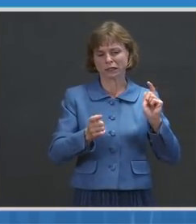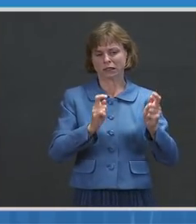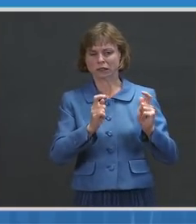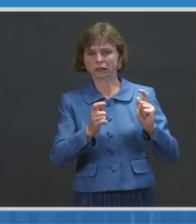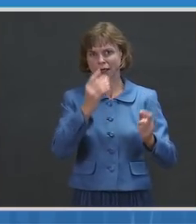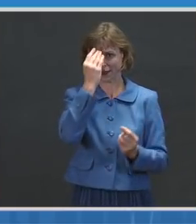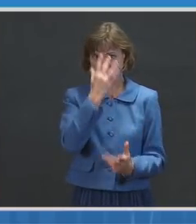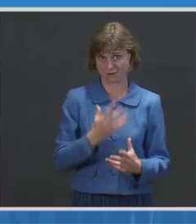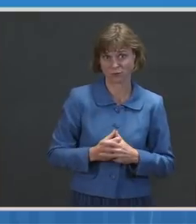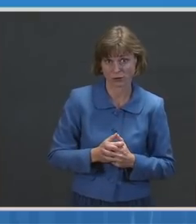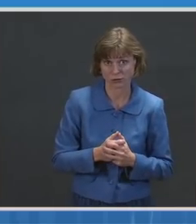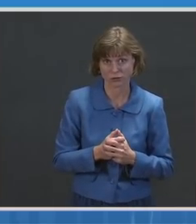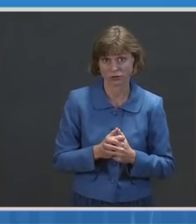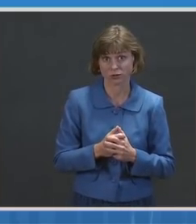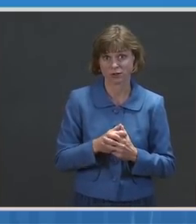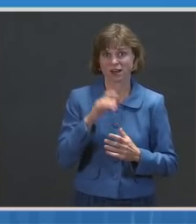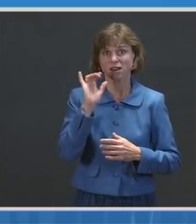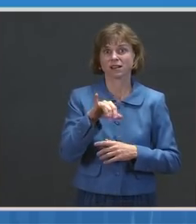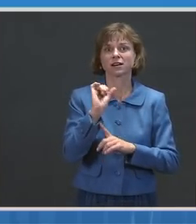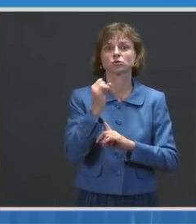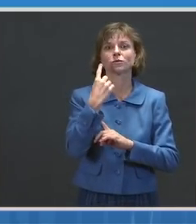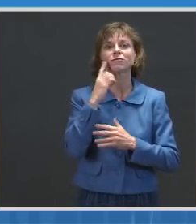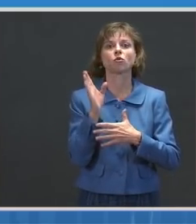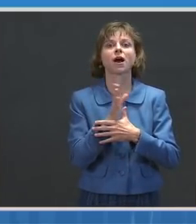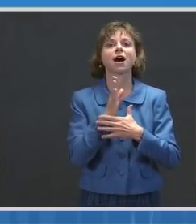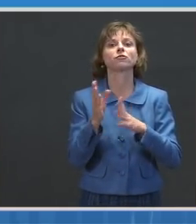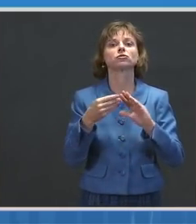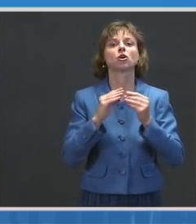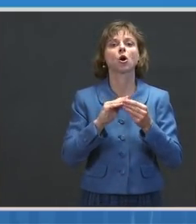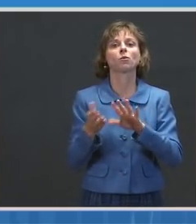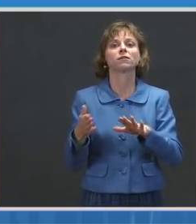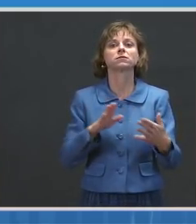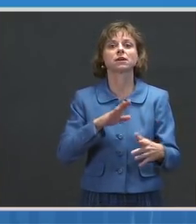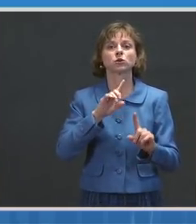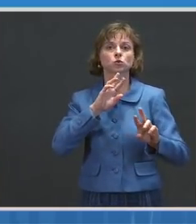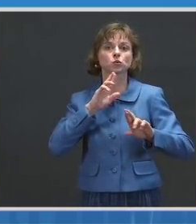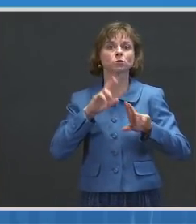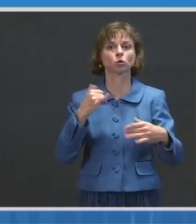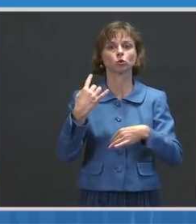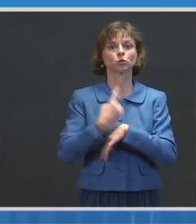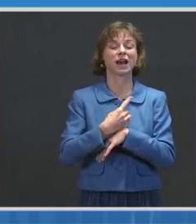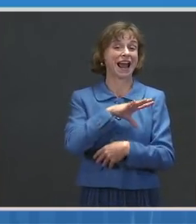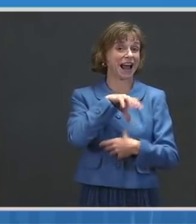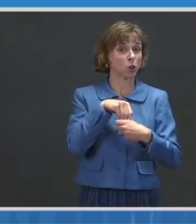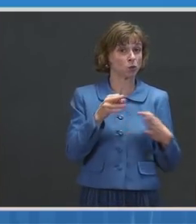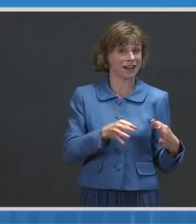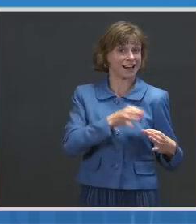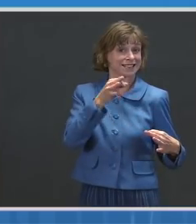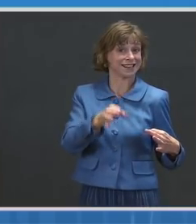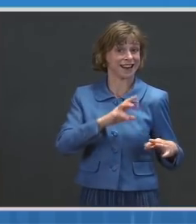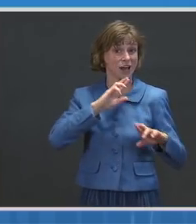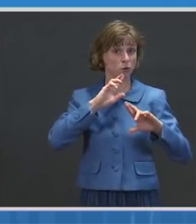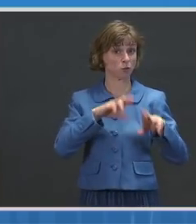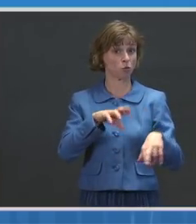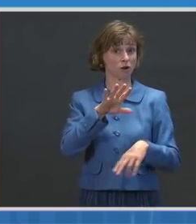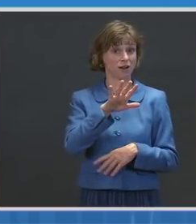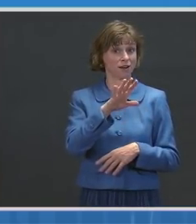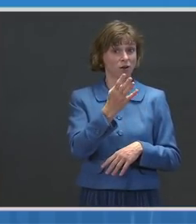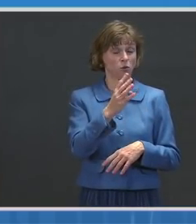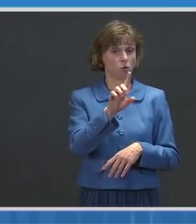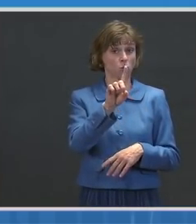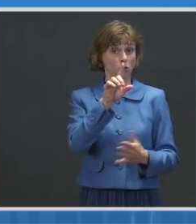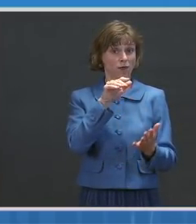is the case for the average number of deaths reported today, which includes a delayed report of 1,570 confirmed